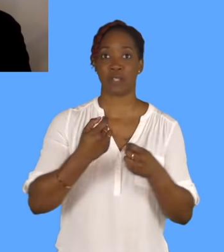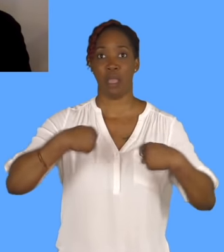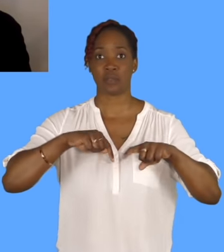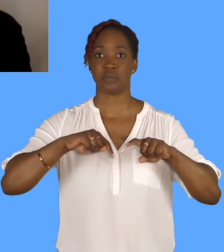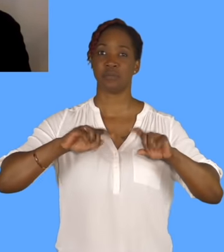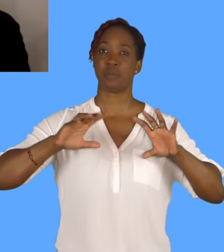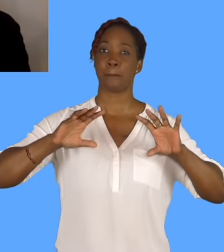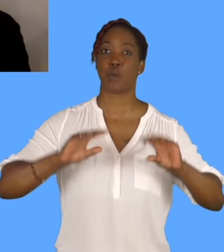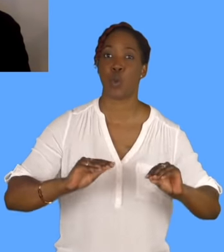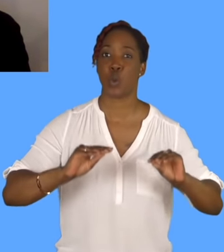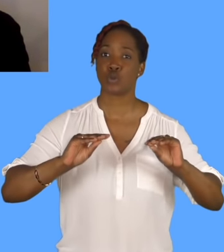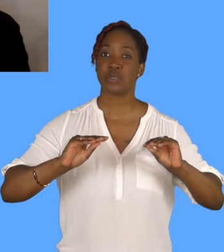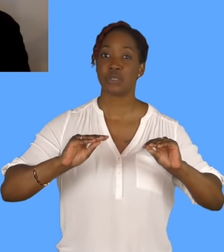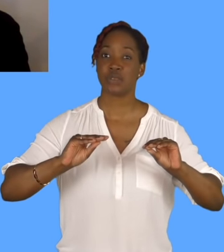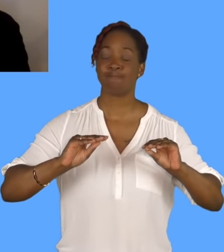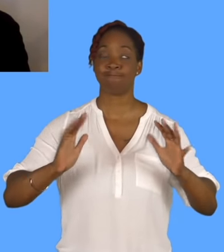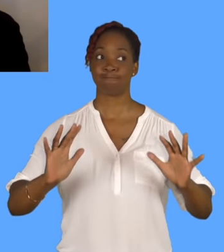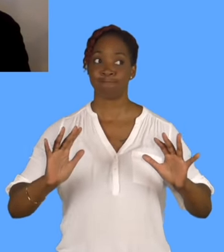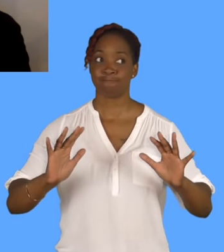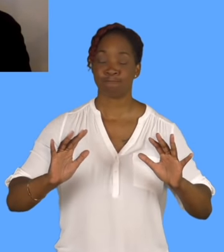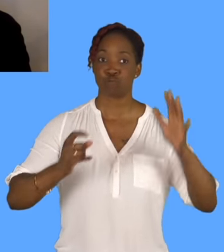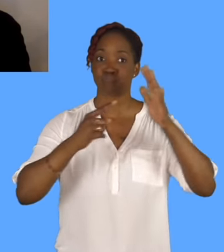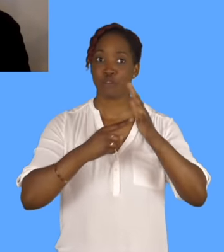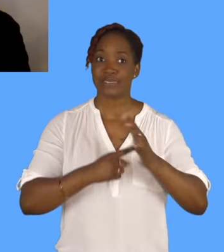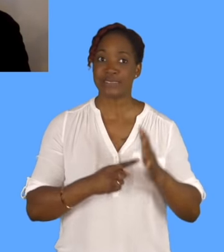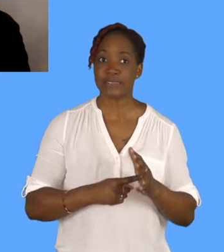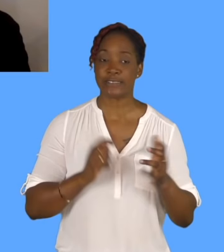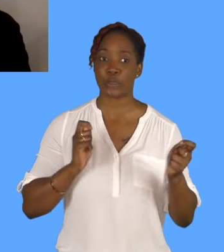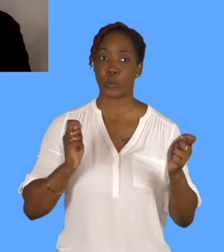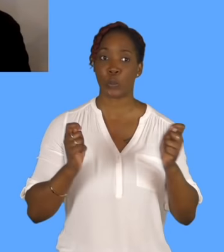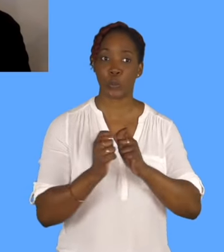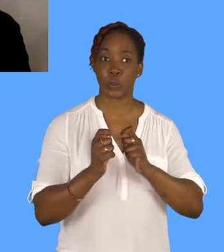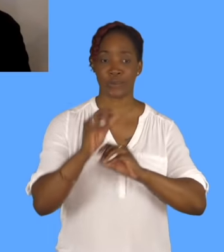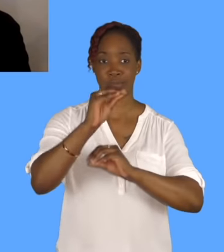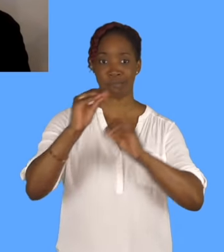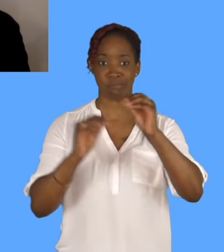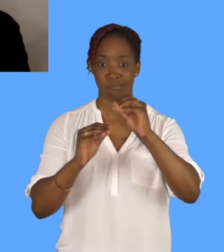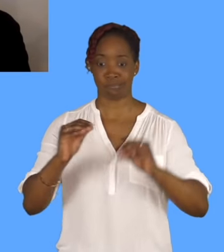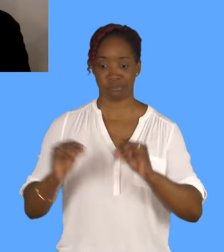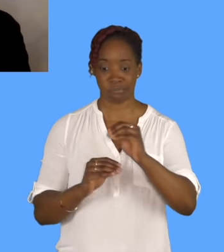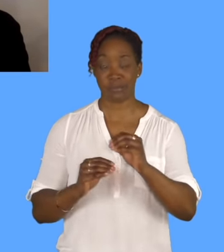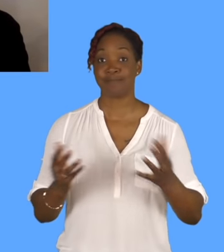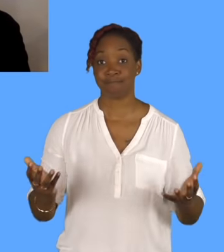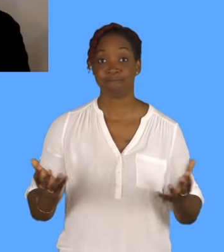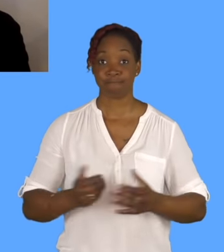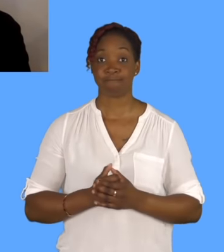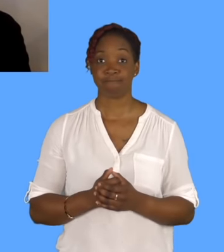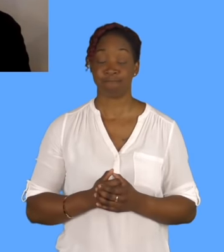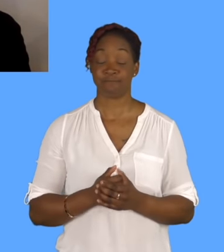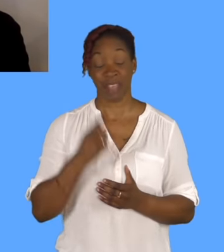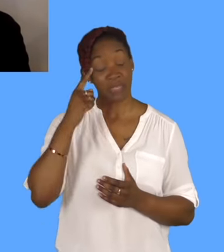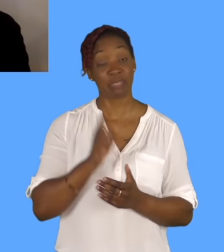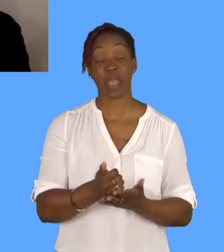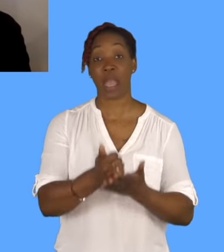organized. And I think, yeah, that probably helped. One of the few good things